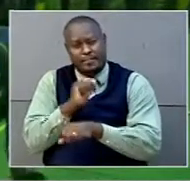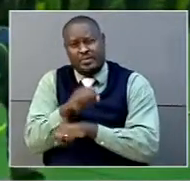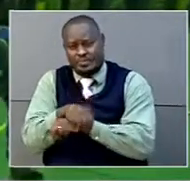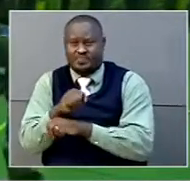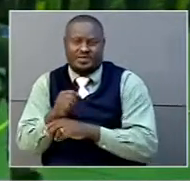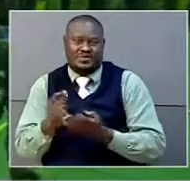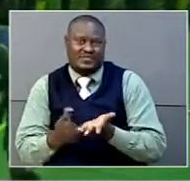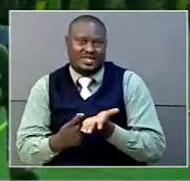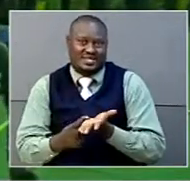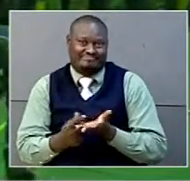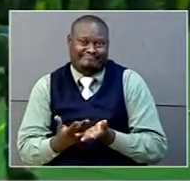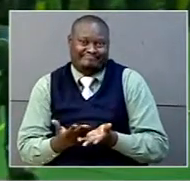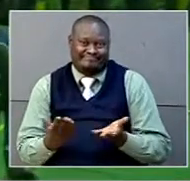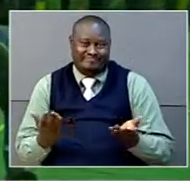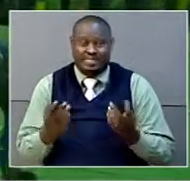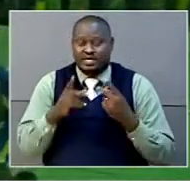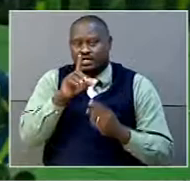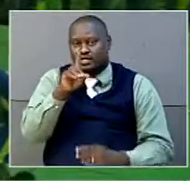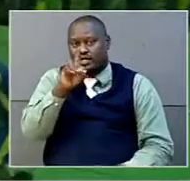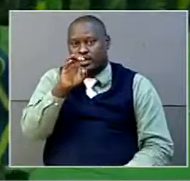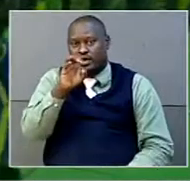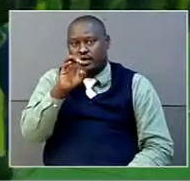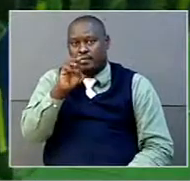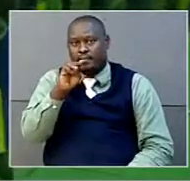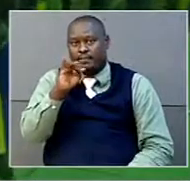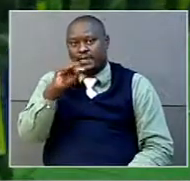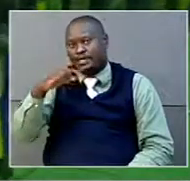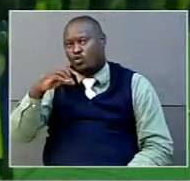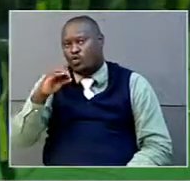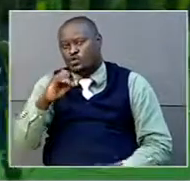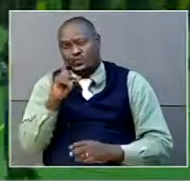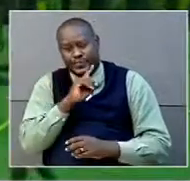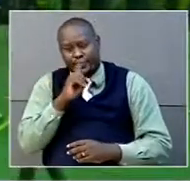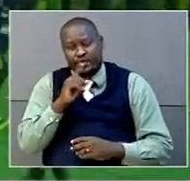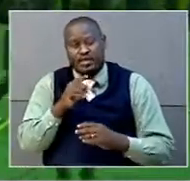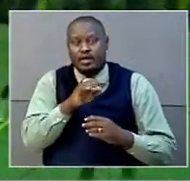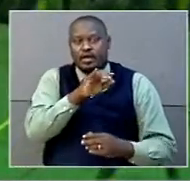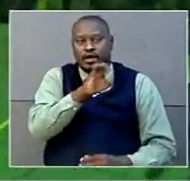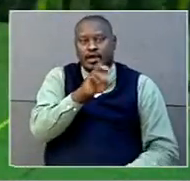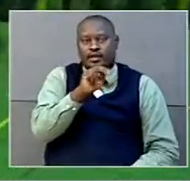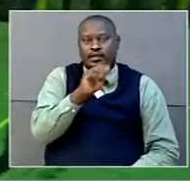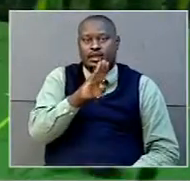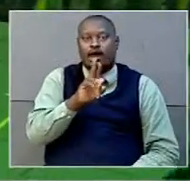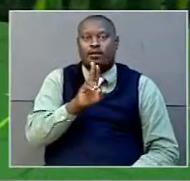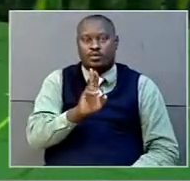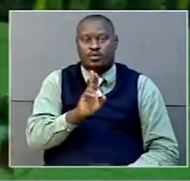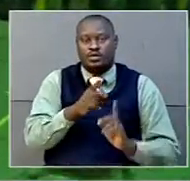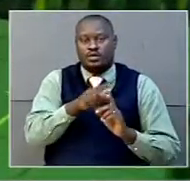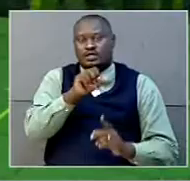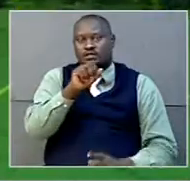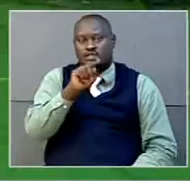Domingos, who was outstanding in defense for the Angolan club. Jimmy Enabu, Stanley Ochiti,